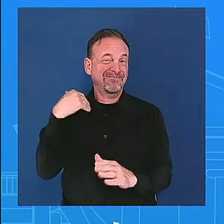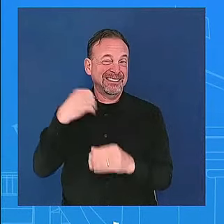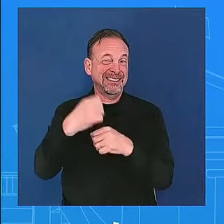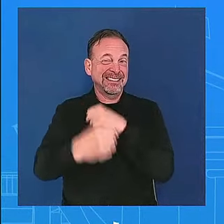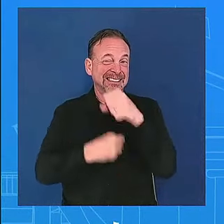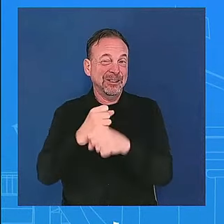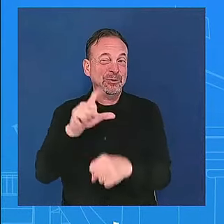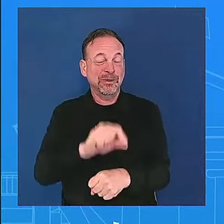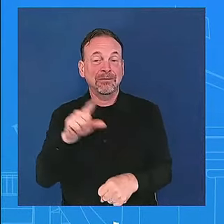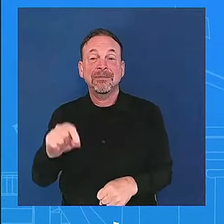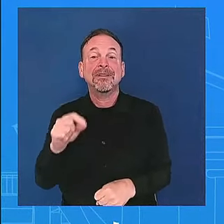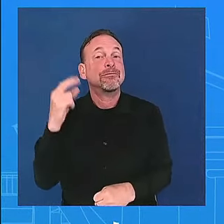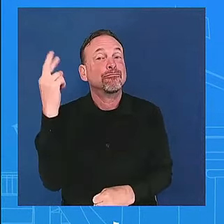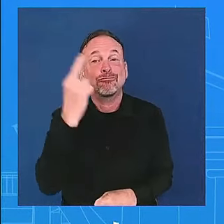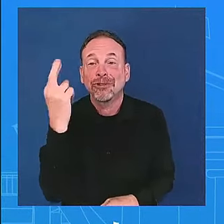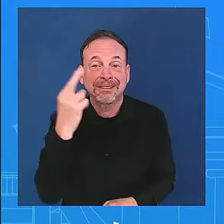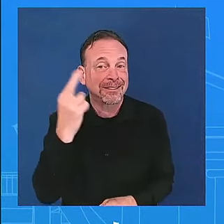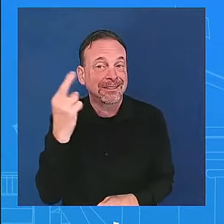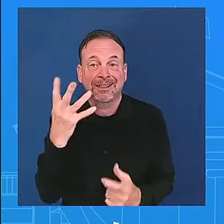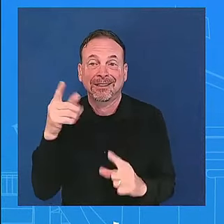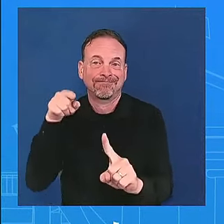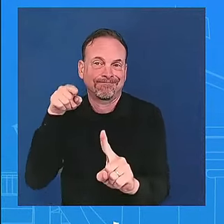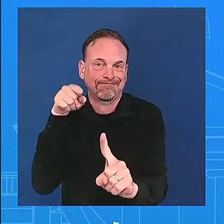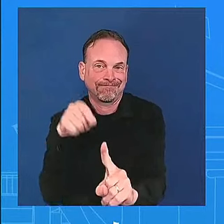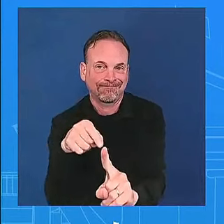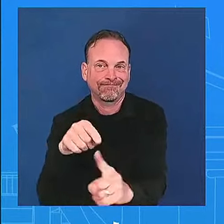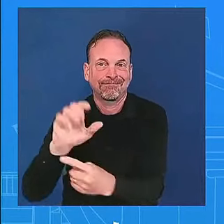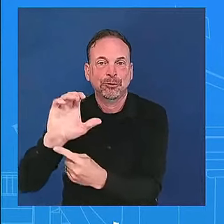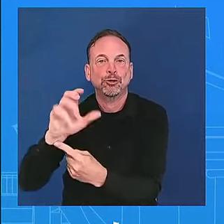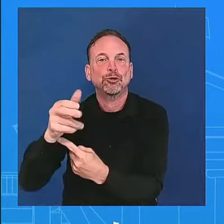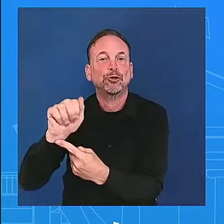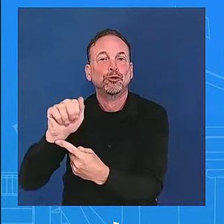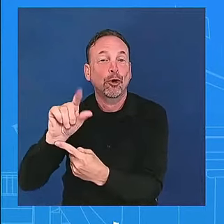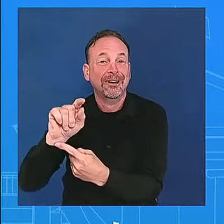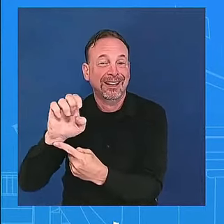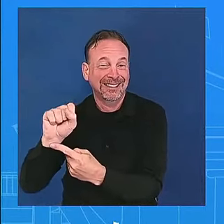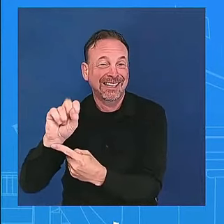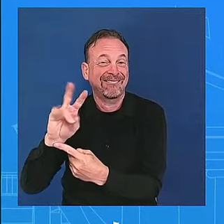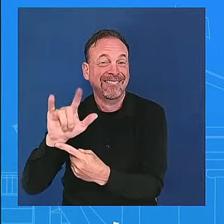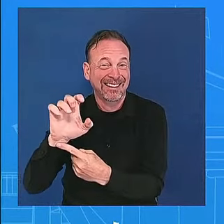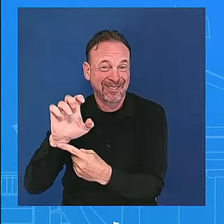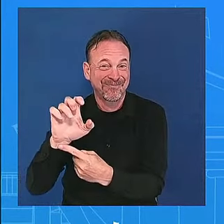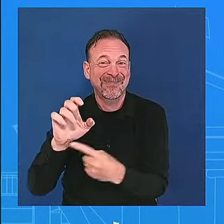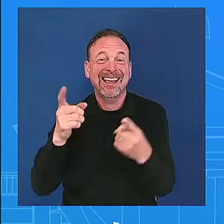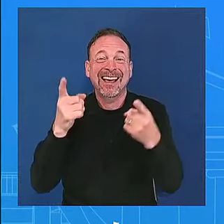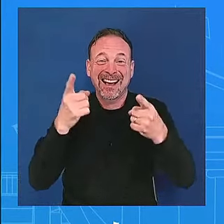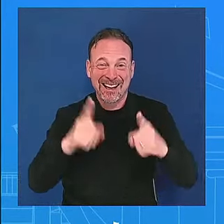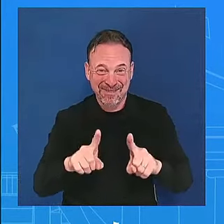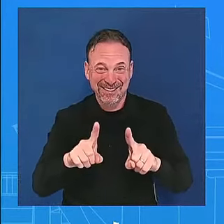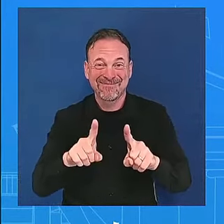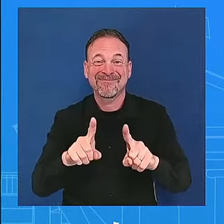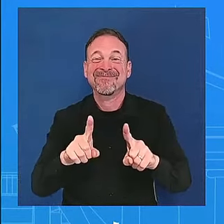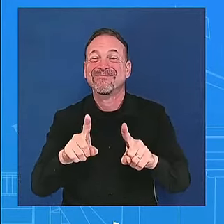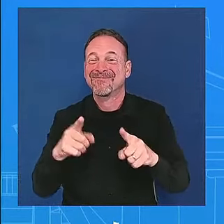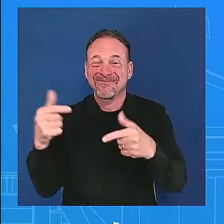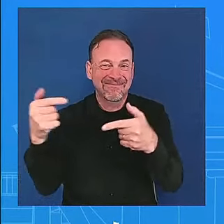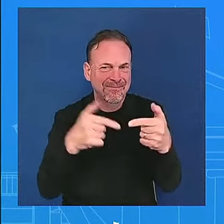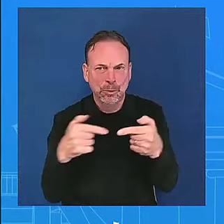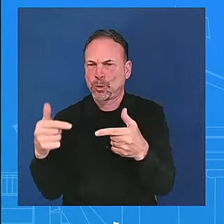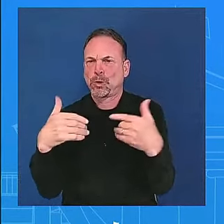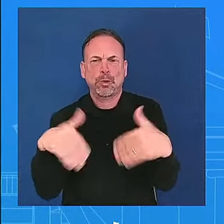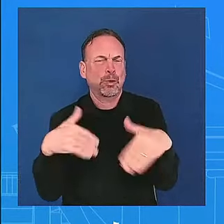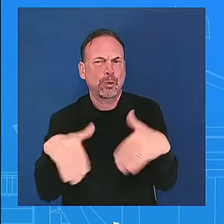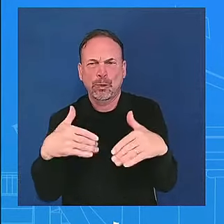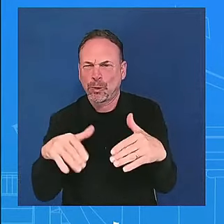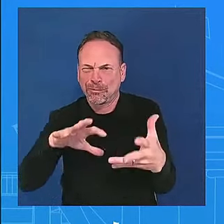that we protect the soul of our nation that was part of it and just look at what's happened you know the last um you know the last